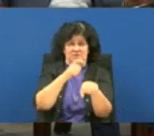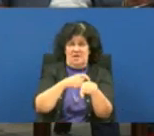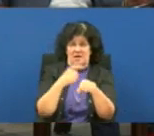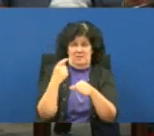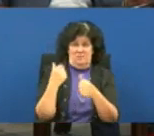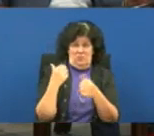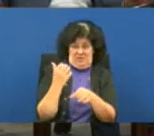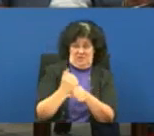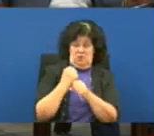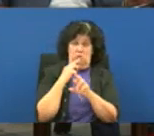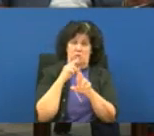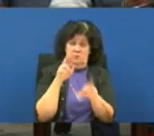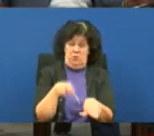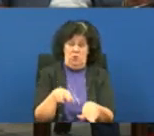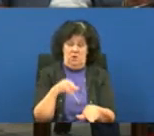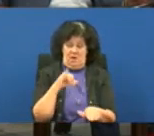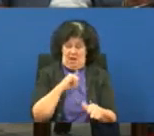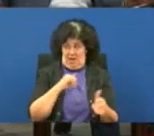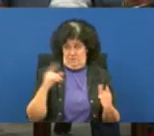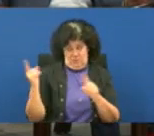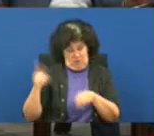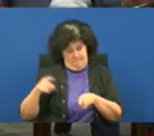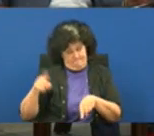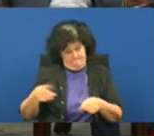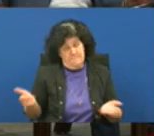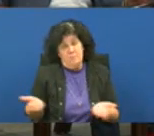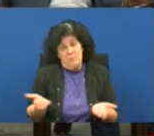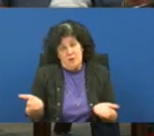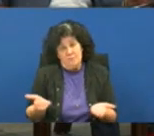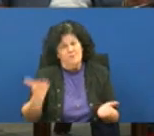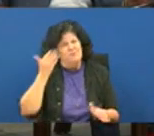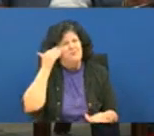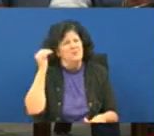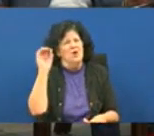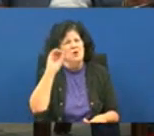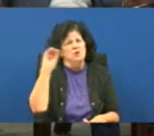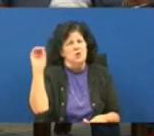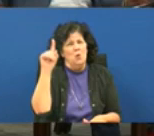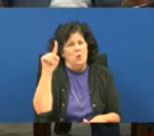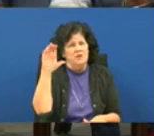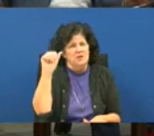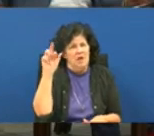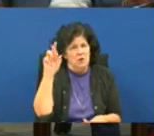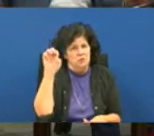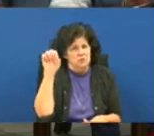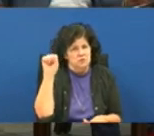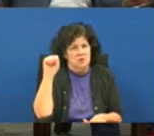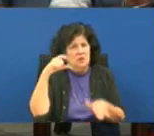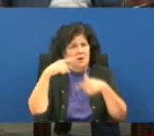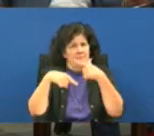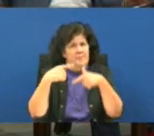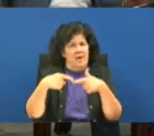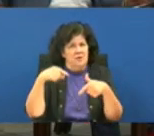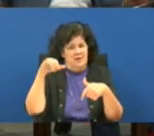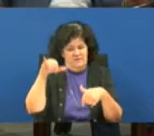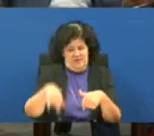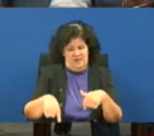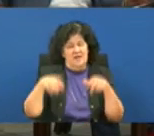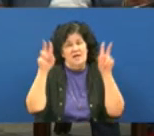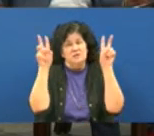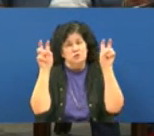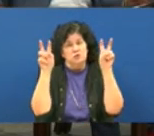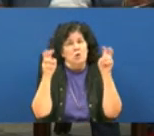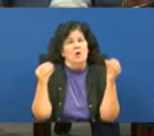report i have been here because nobody cares about this issue